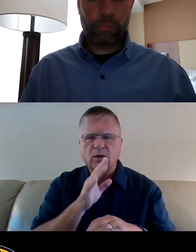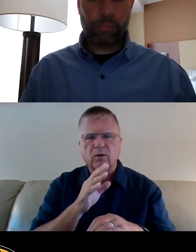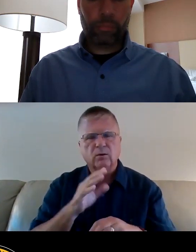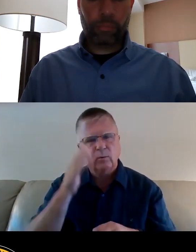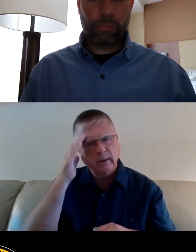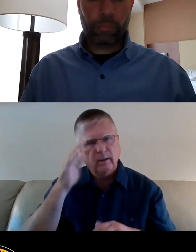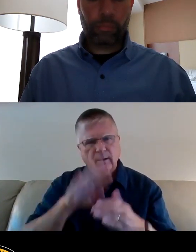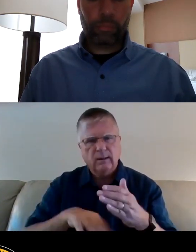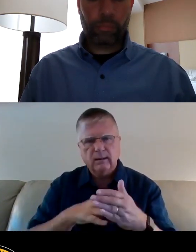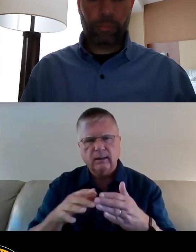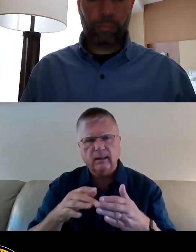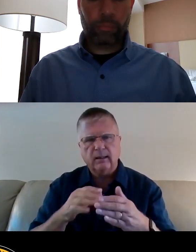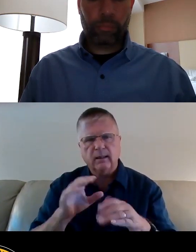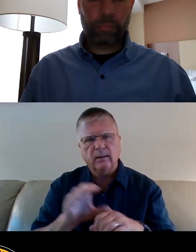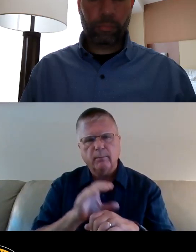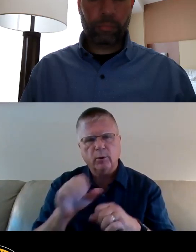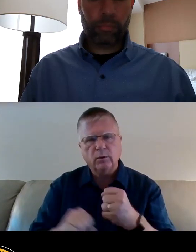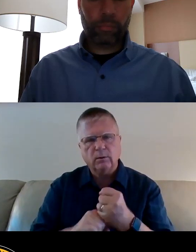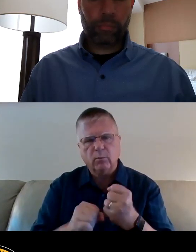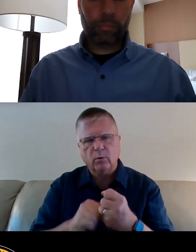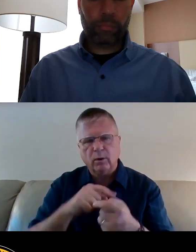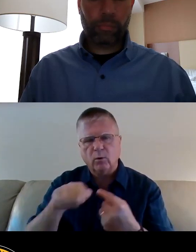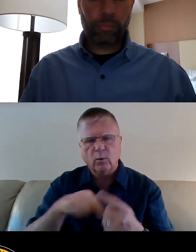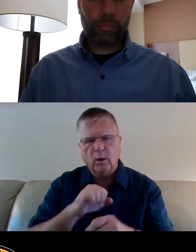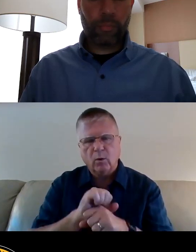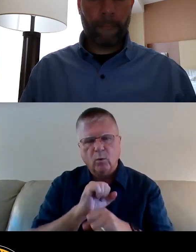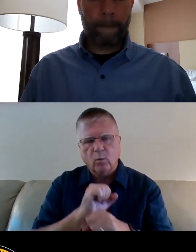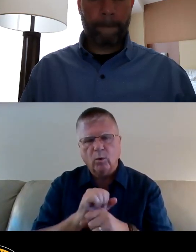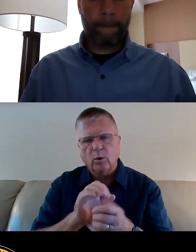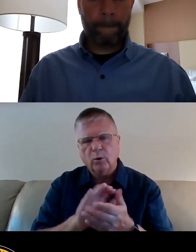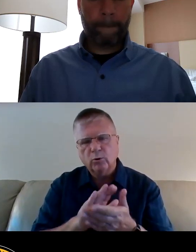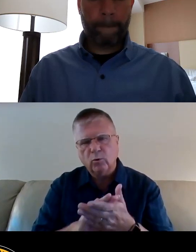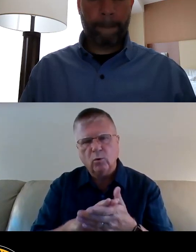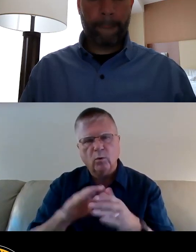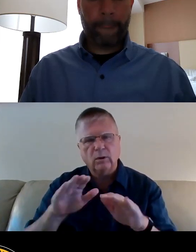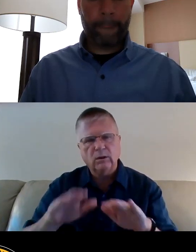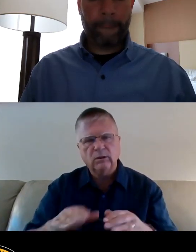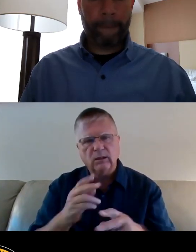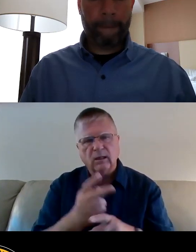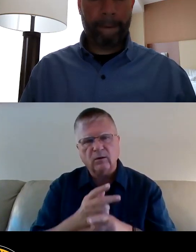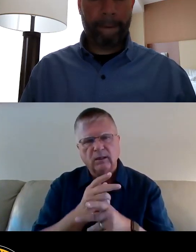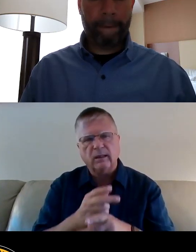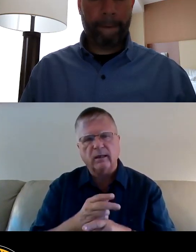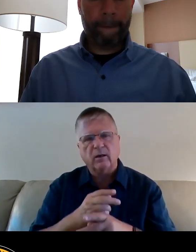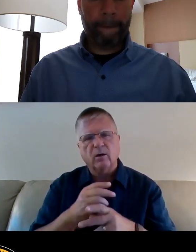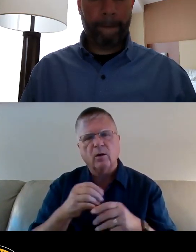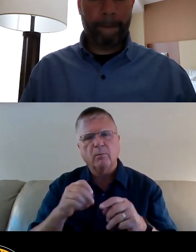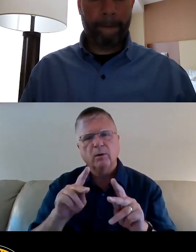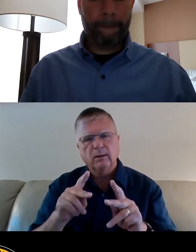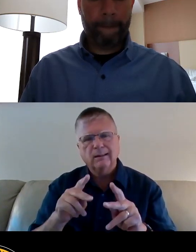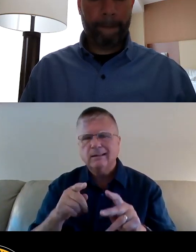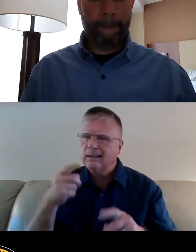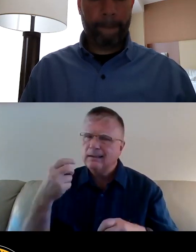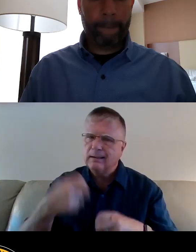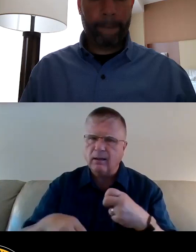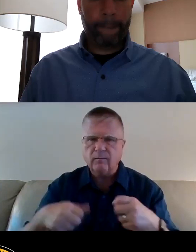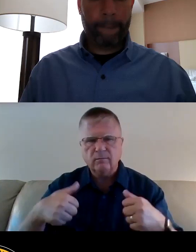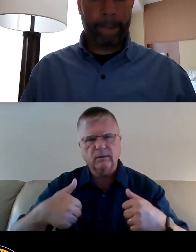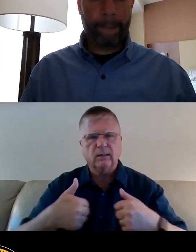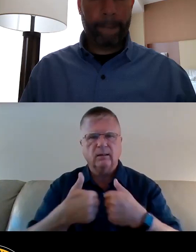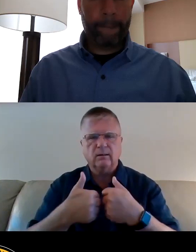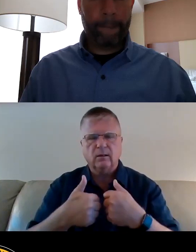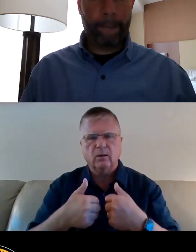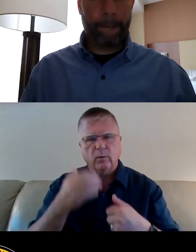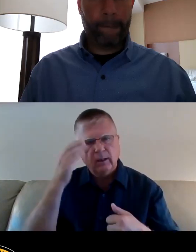scheduling computer support around work, school, and child care responsibilities is challenging. We know that being disconnected